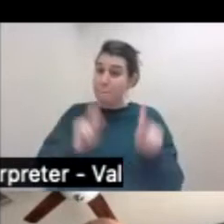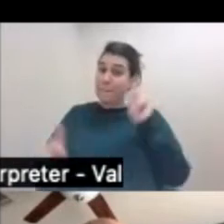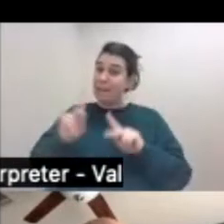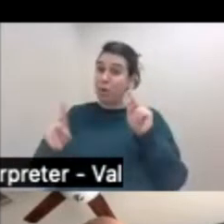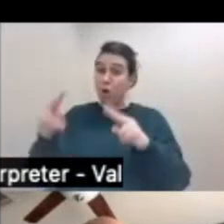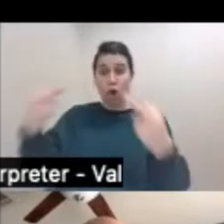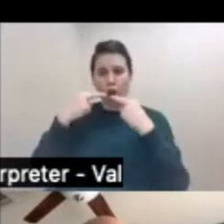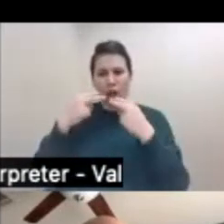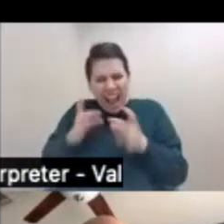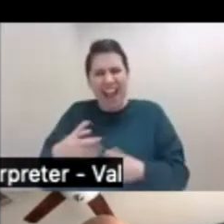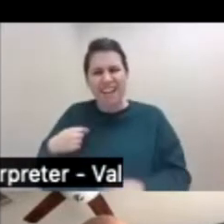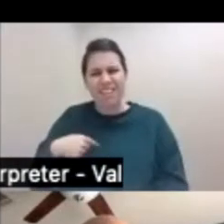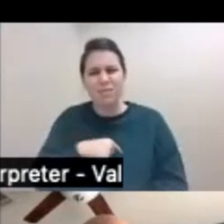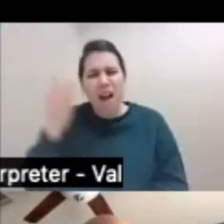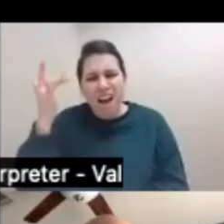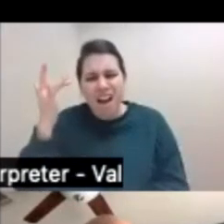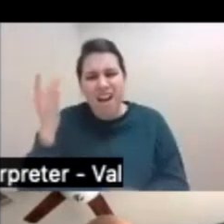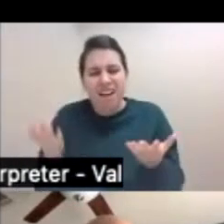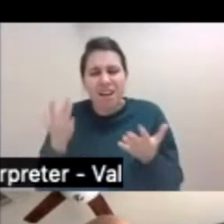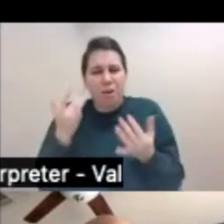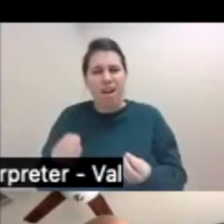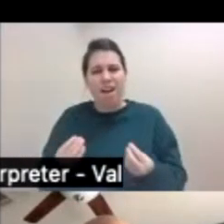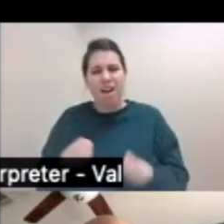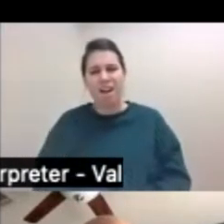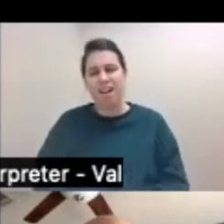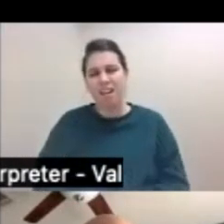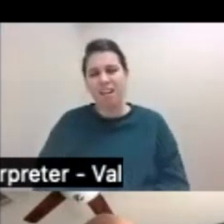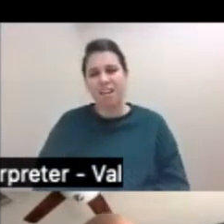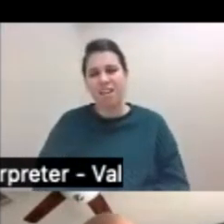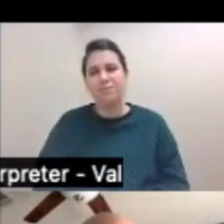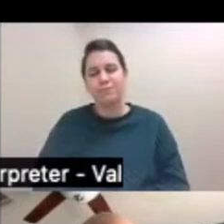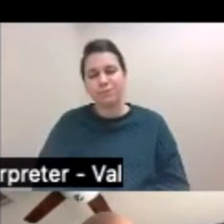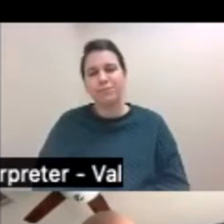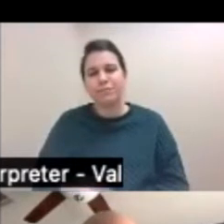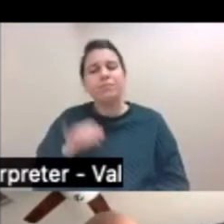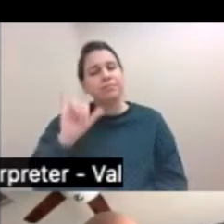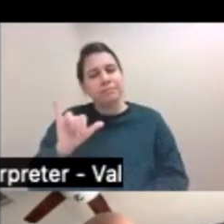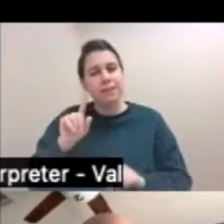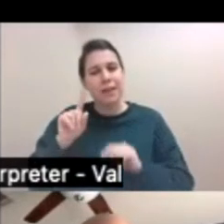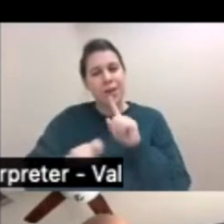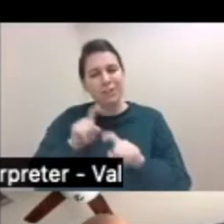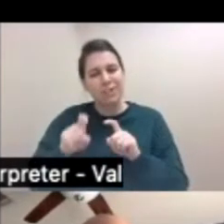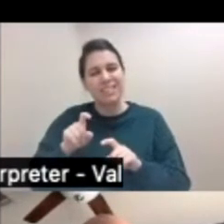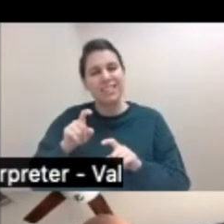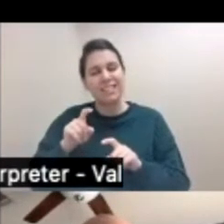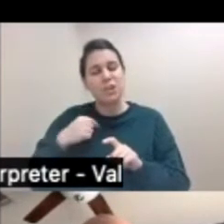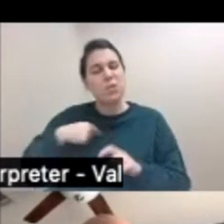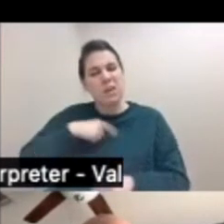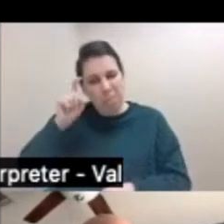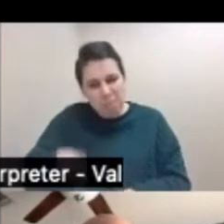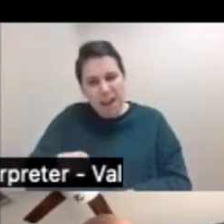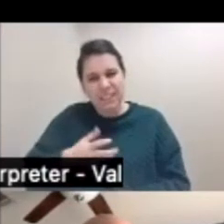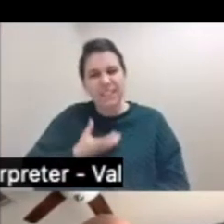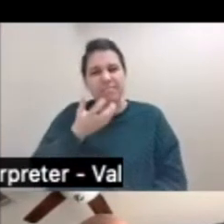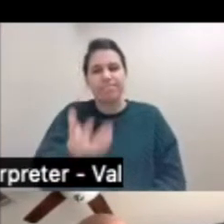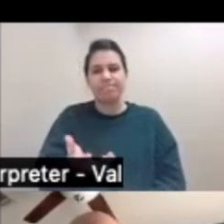so bad? Why do they hate us so much? And those are the type of questions that you just need to sit with and just let the